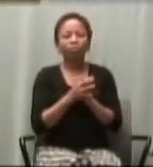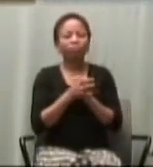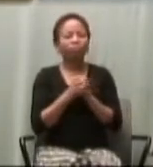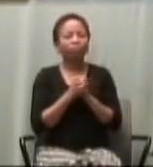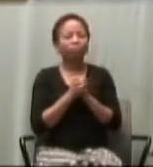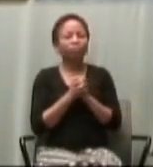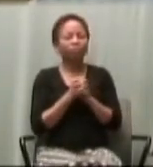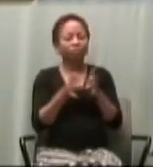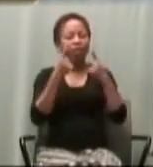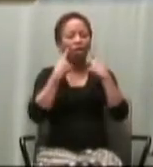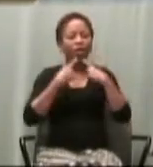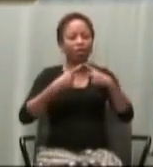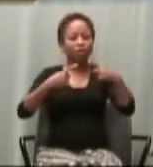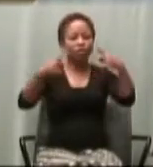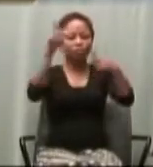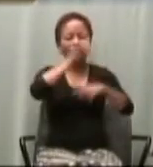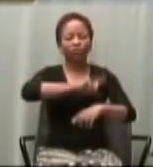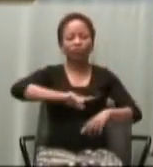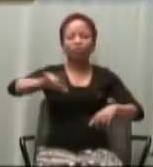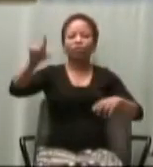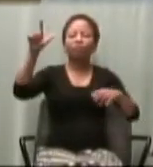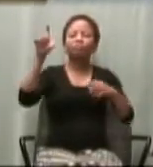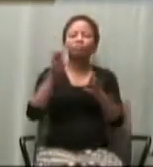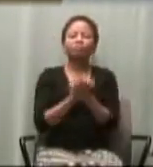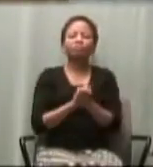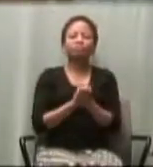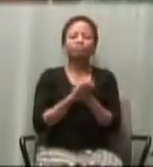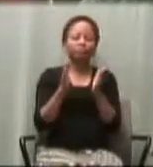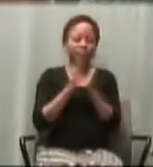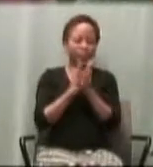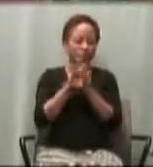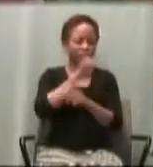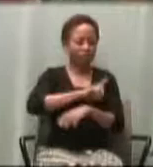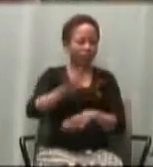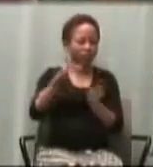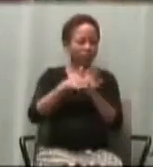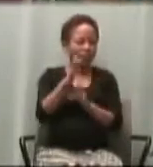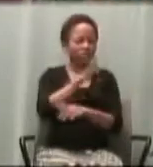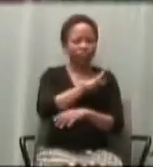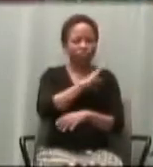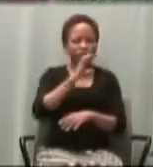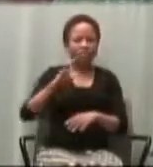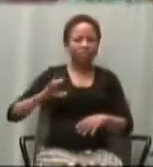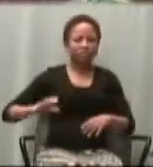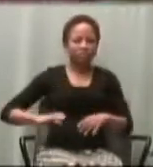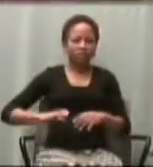The Gospel of the Lord. Praise to you, Lord Jesus Christ.